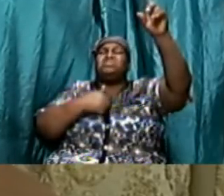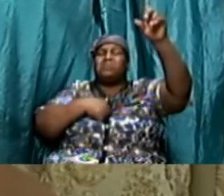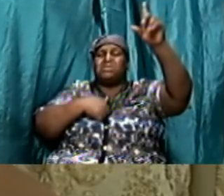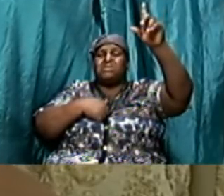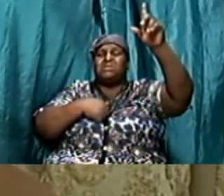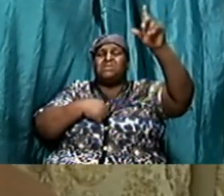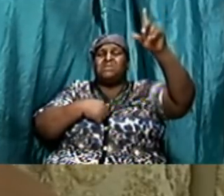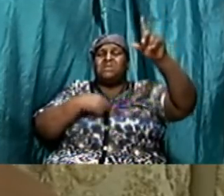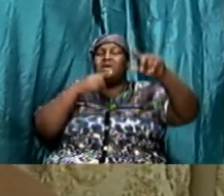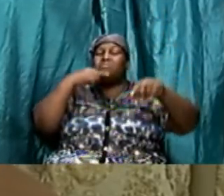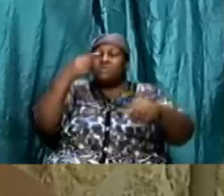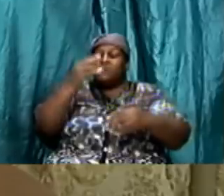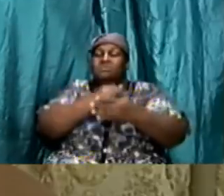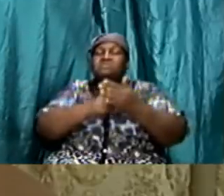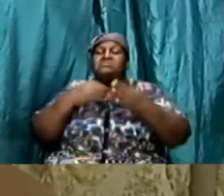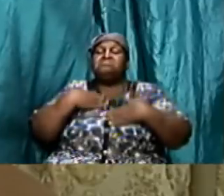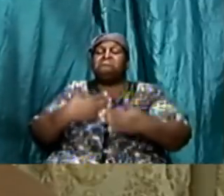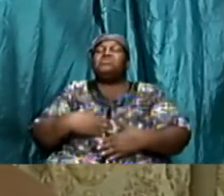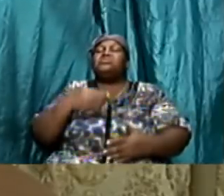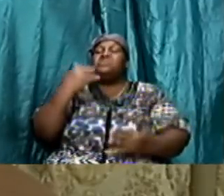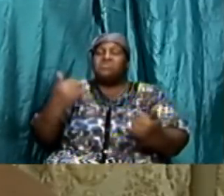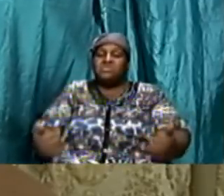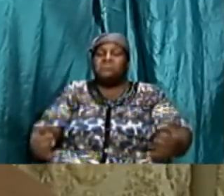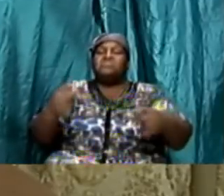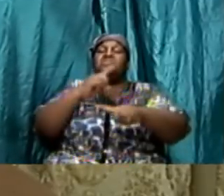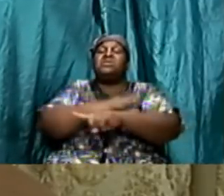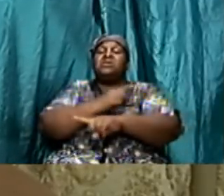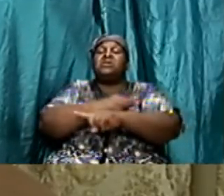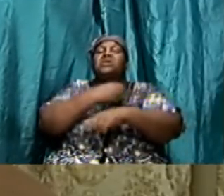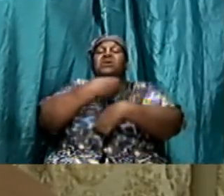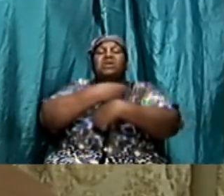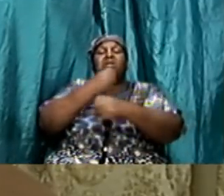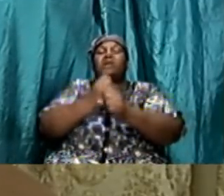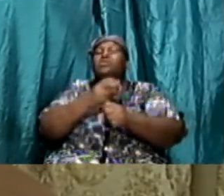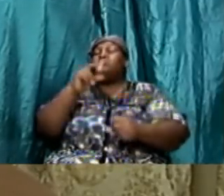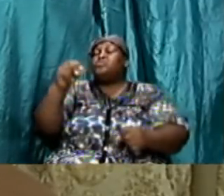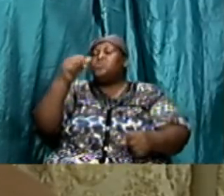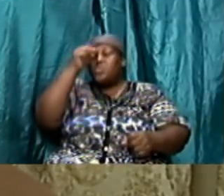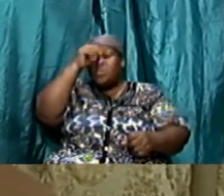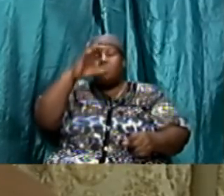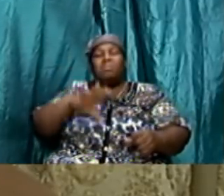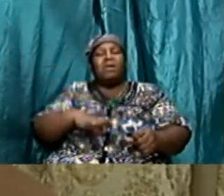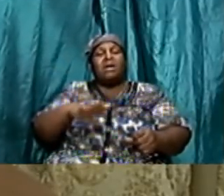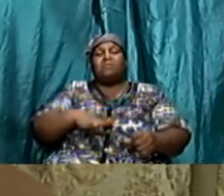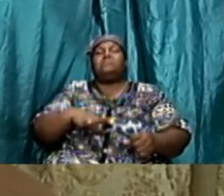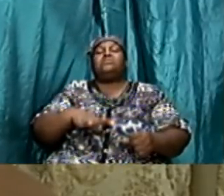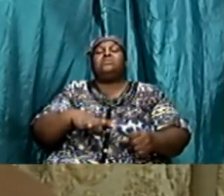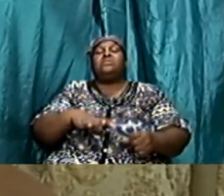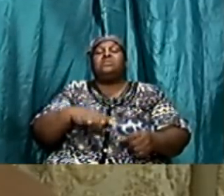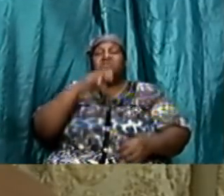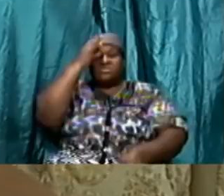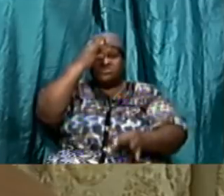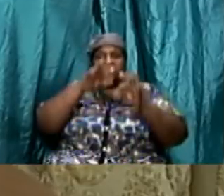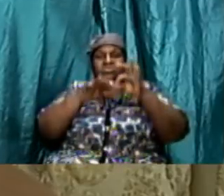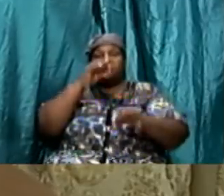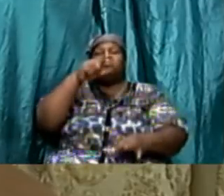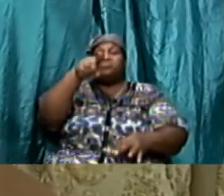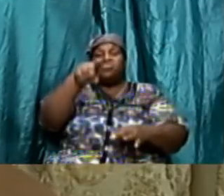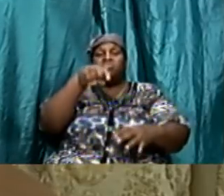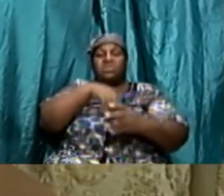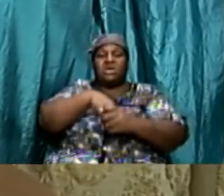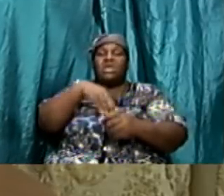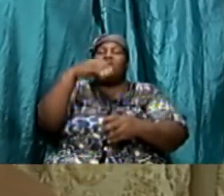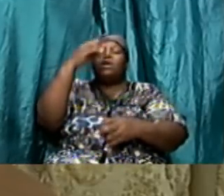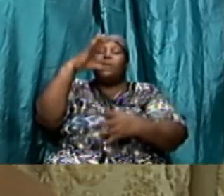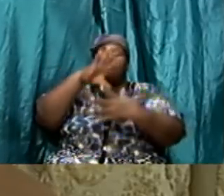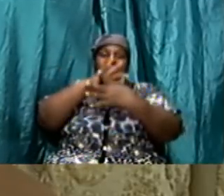I'm telling somebody today let no man therefore judge you in meat or in drink or in